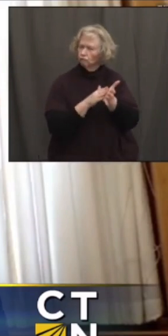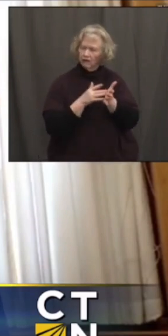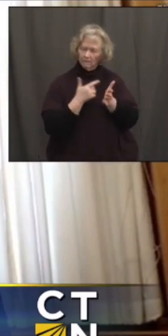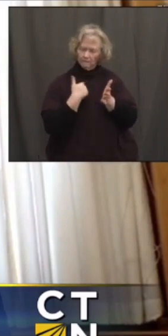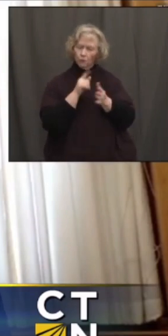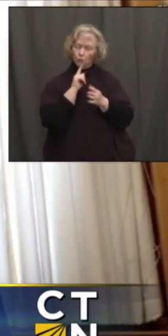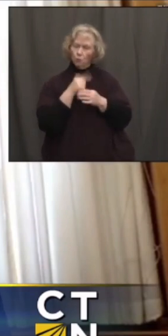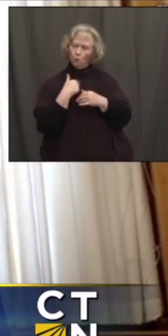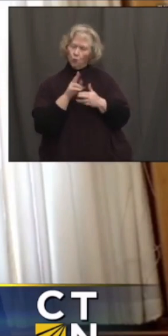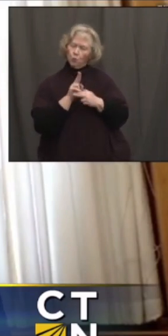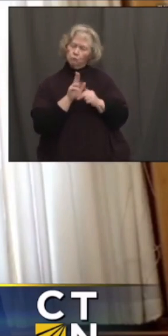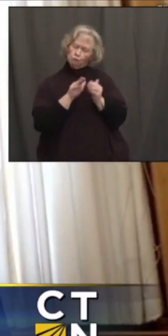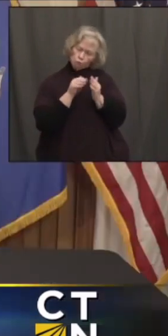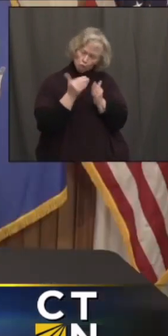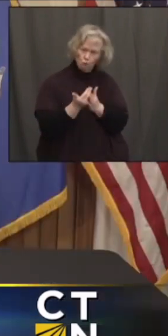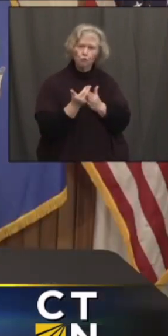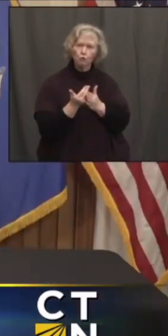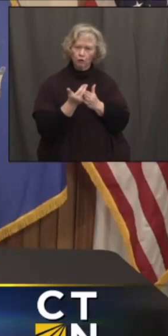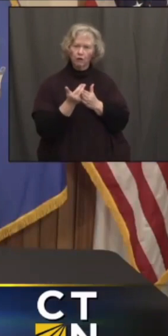have gets into somebody's arm.